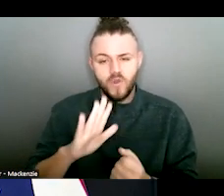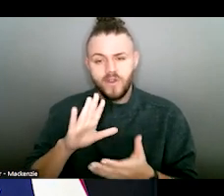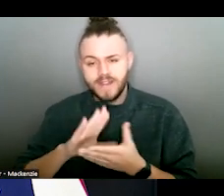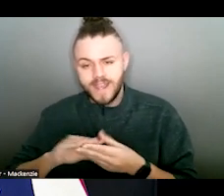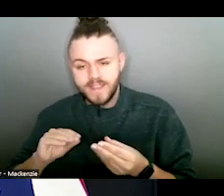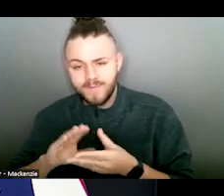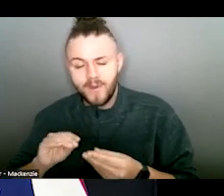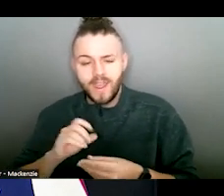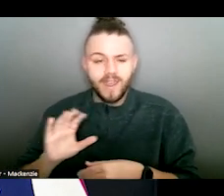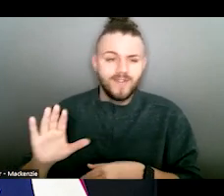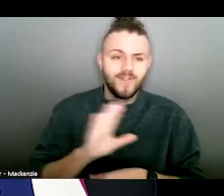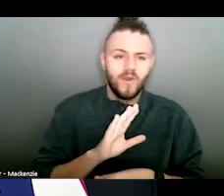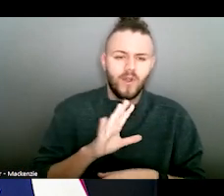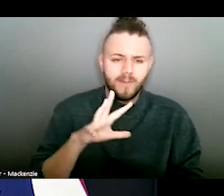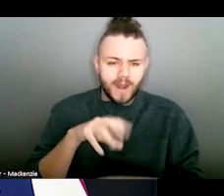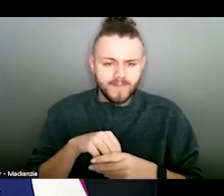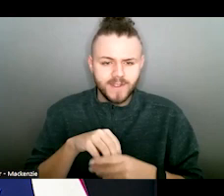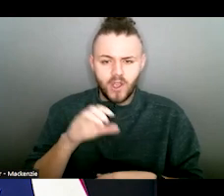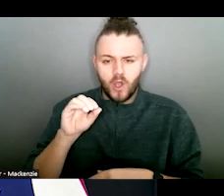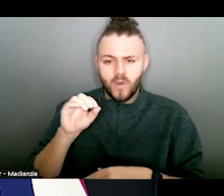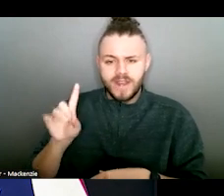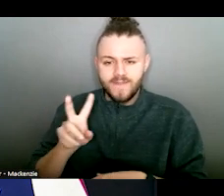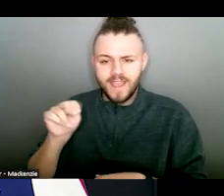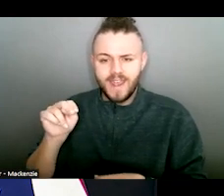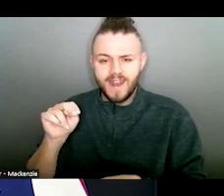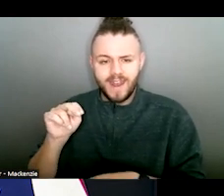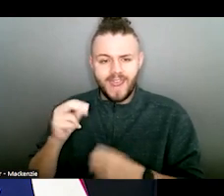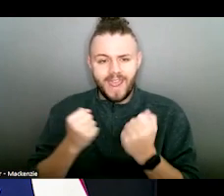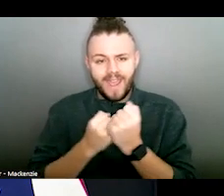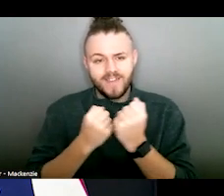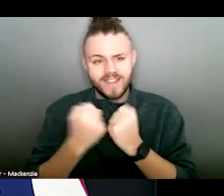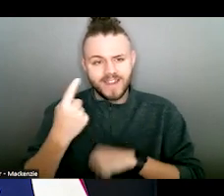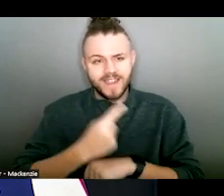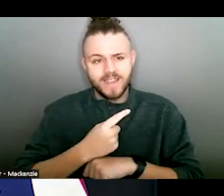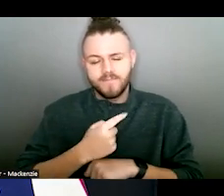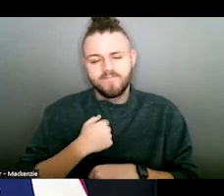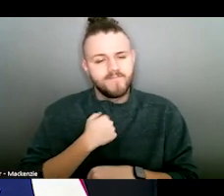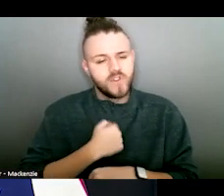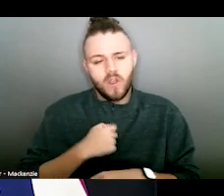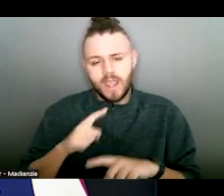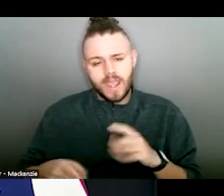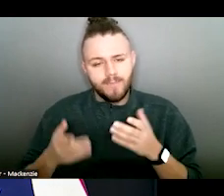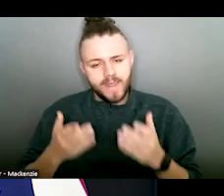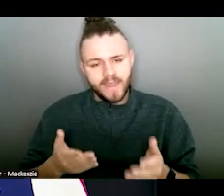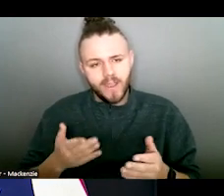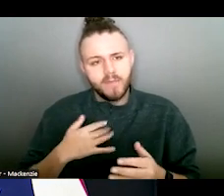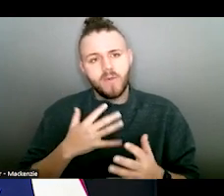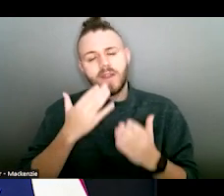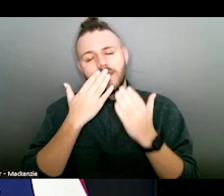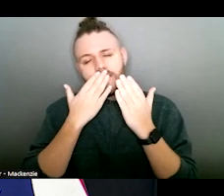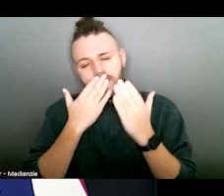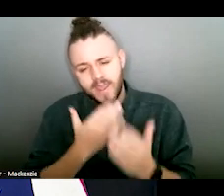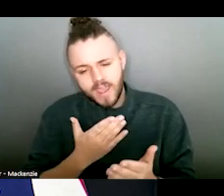testimony, and your participation in ODVN's Advocacy Day. I'm sorry I can't be with you,